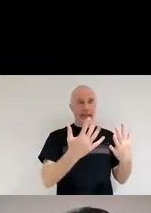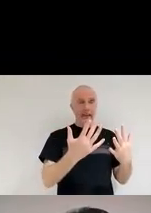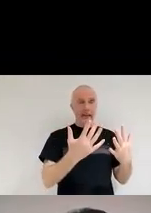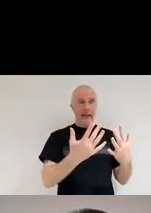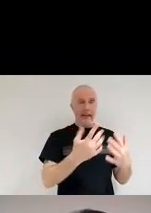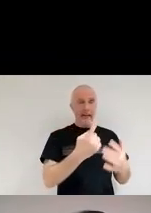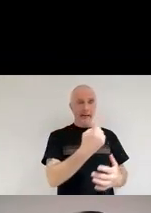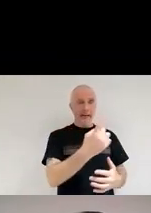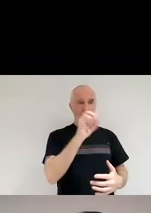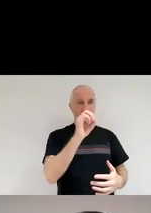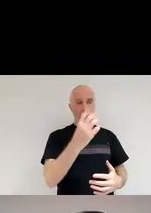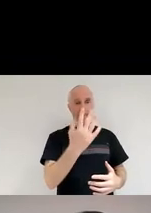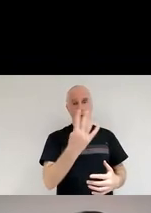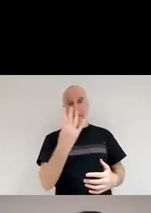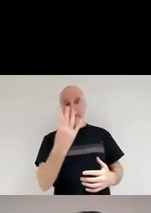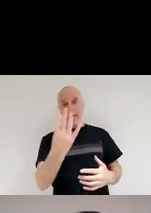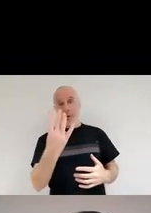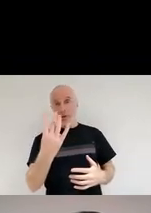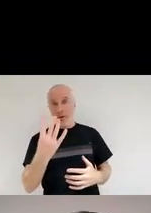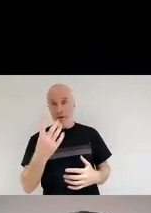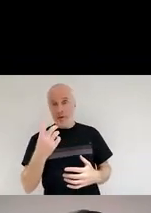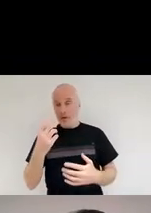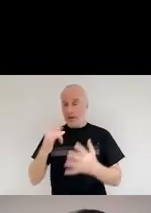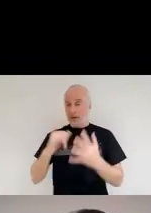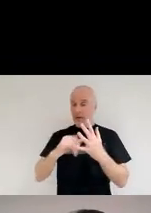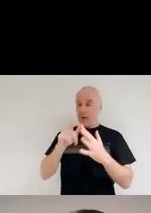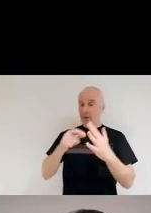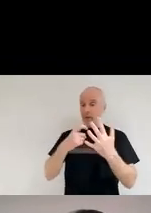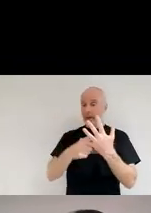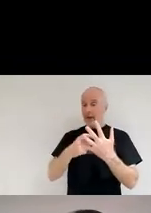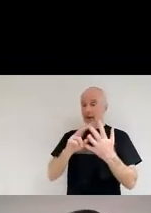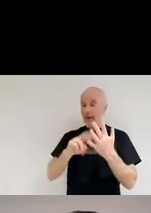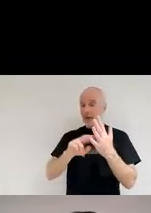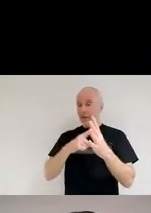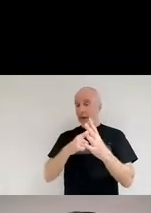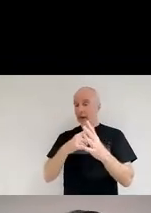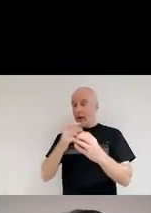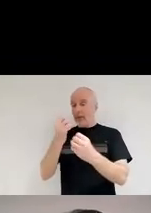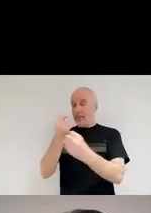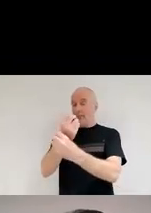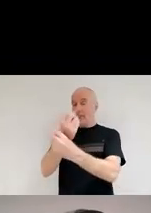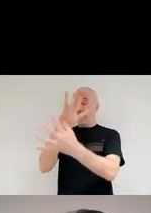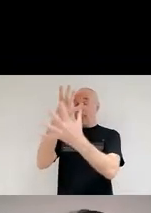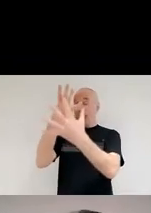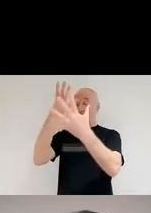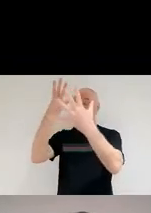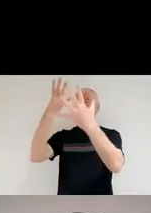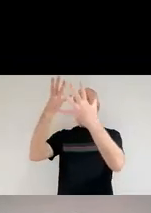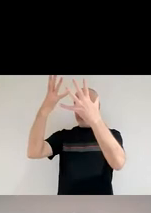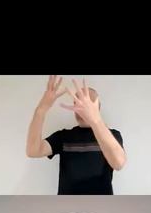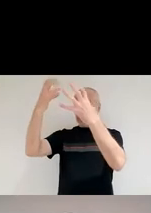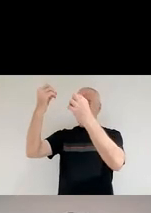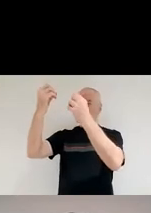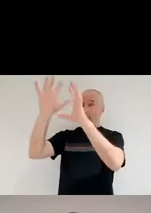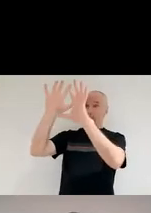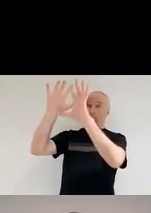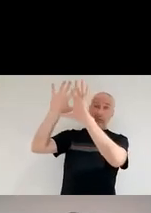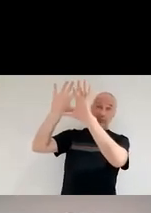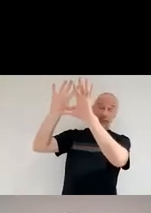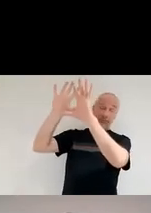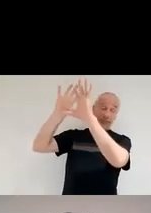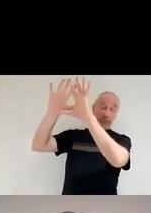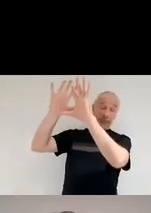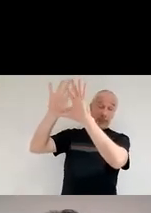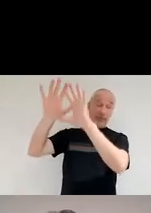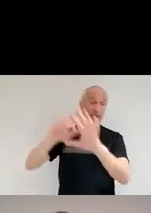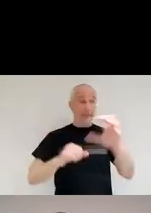Nebula. And that, that supernova, because it was close to us, learn to be close to the earth, it was brighter than the